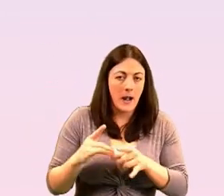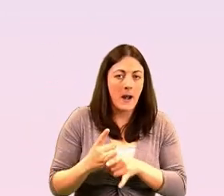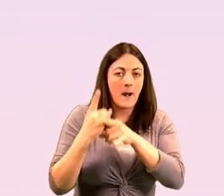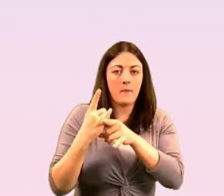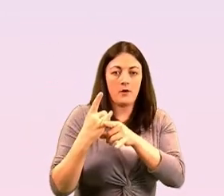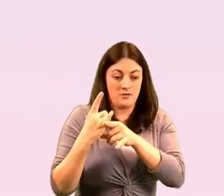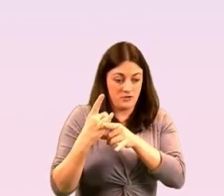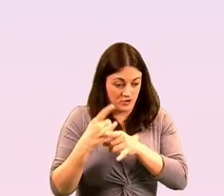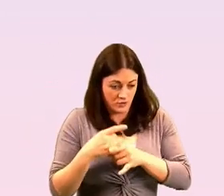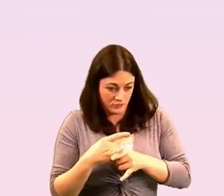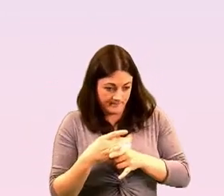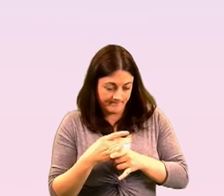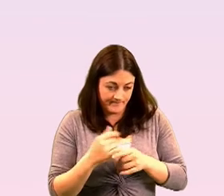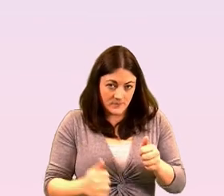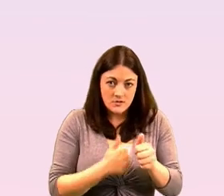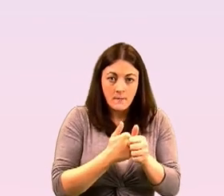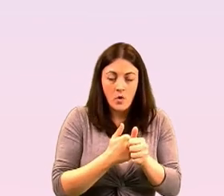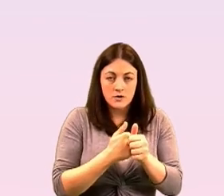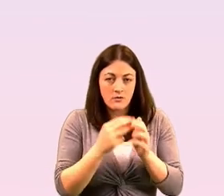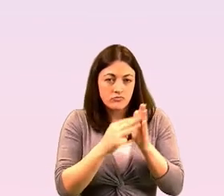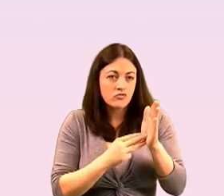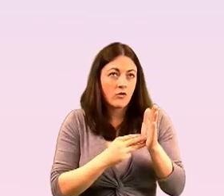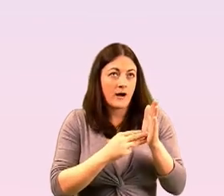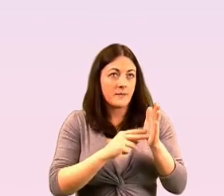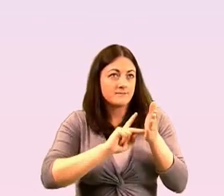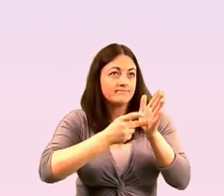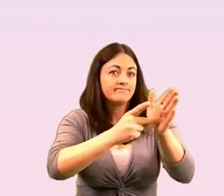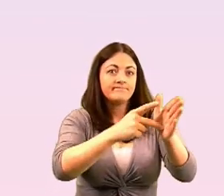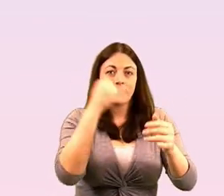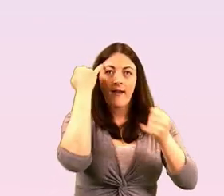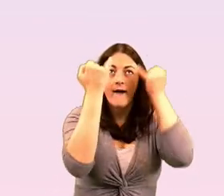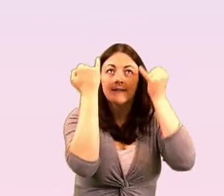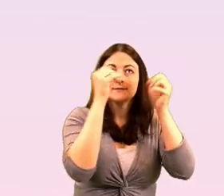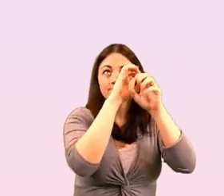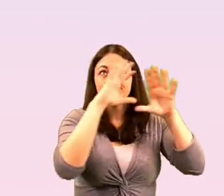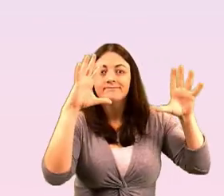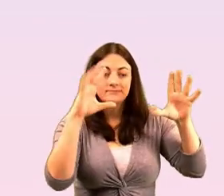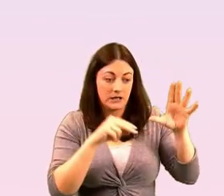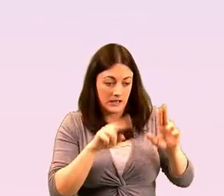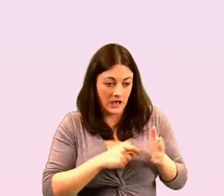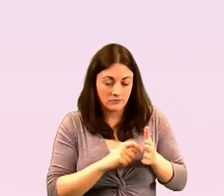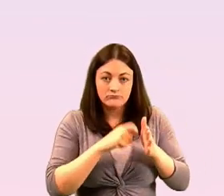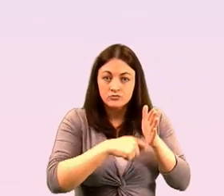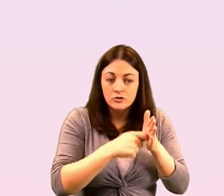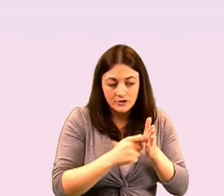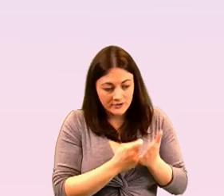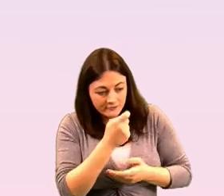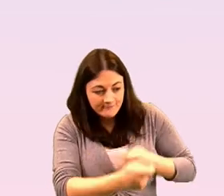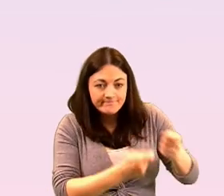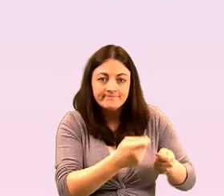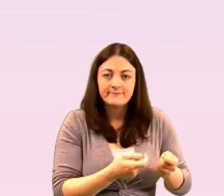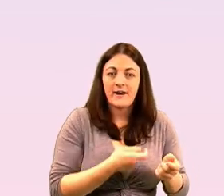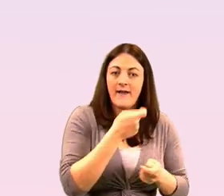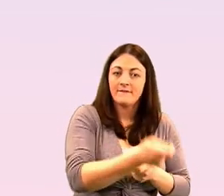projects and initiatives in the early stages so i would appeal to anyone listening and who to invest in the